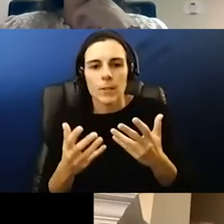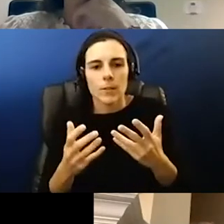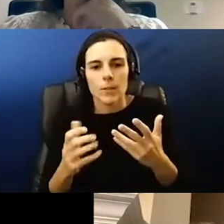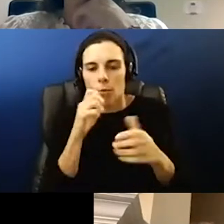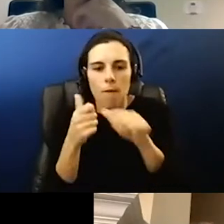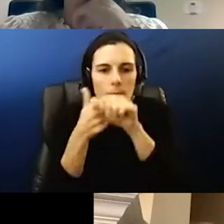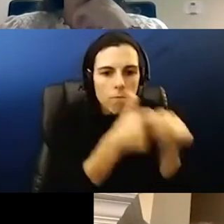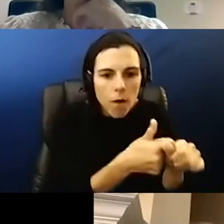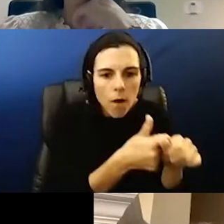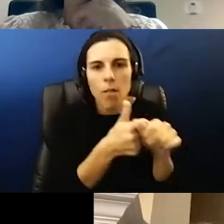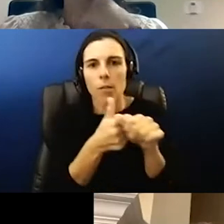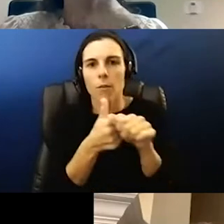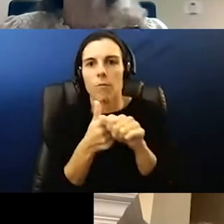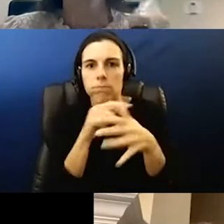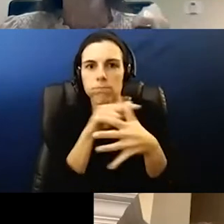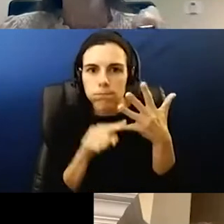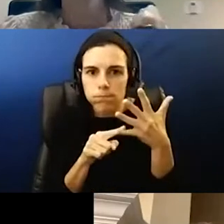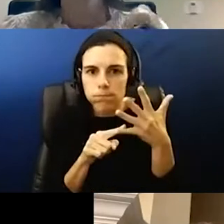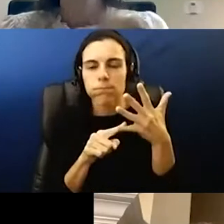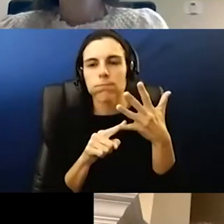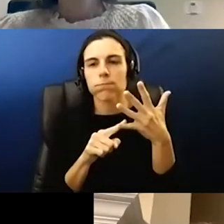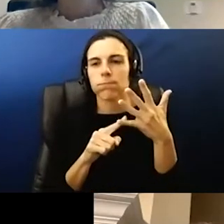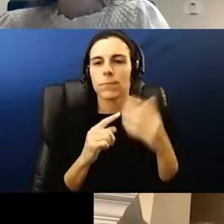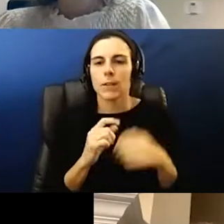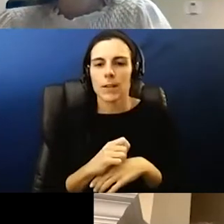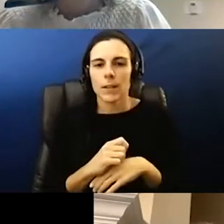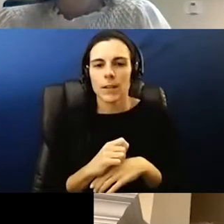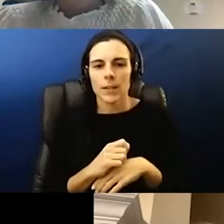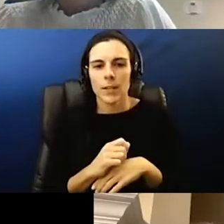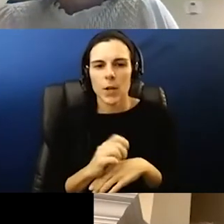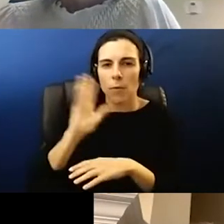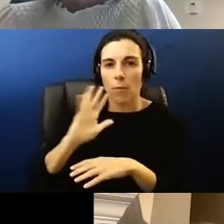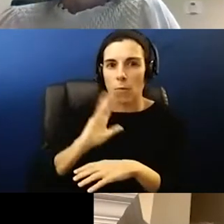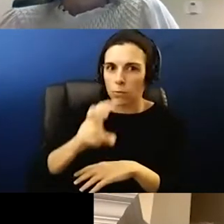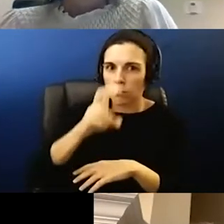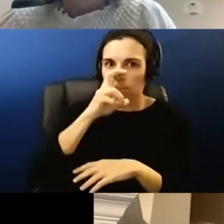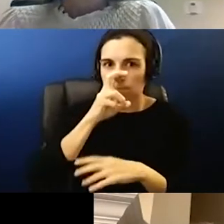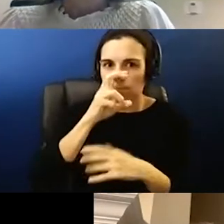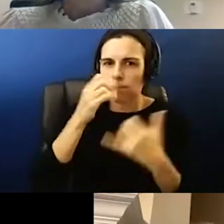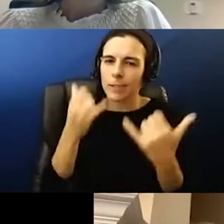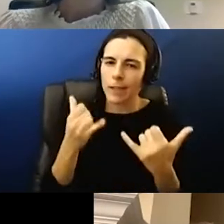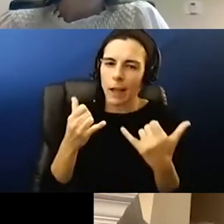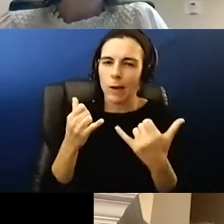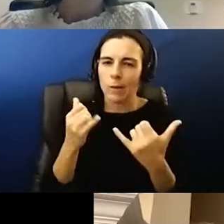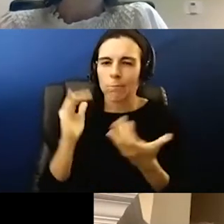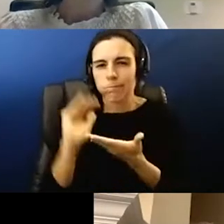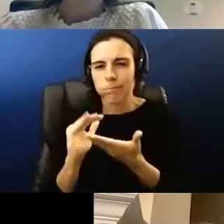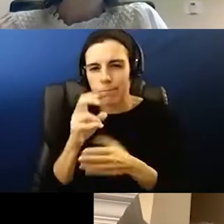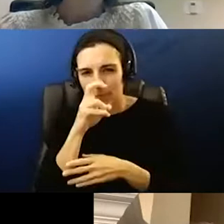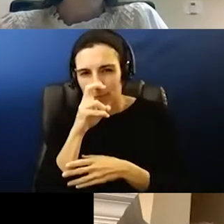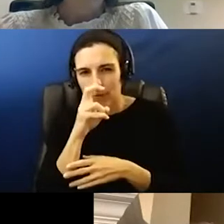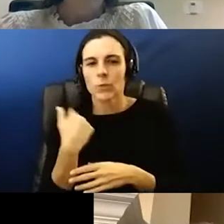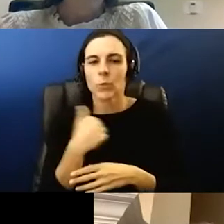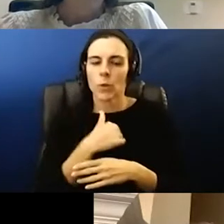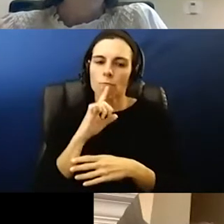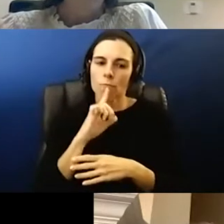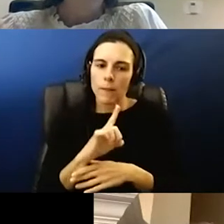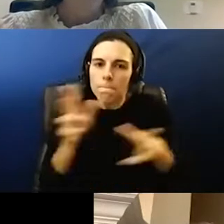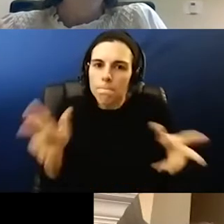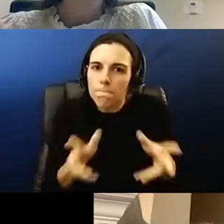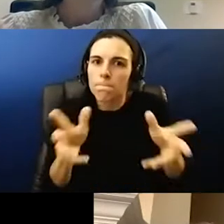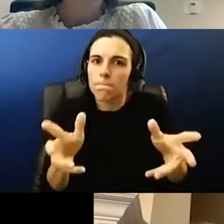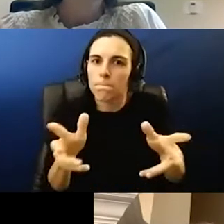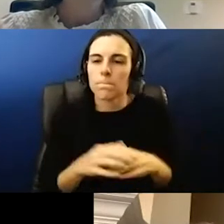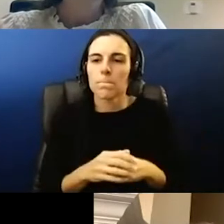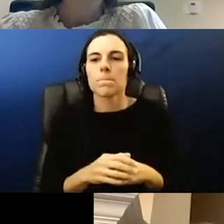of decide, okay, well, I'm not going to be as stringent as I was. But we really pushed very, very hard. And we now